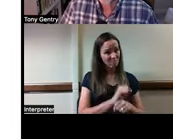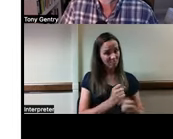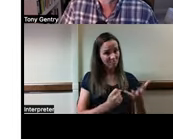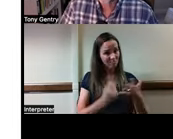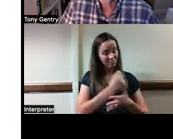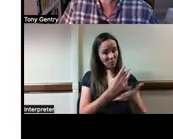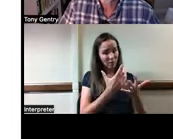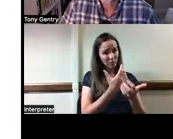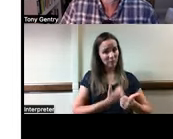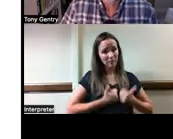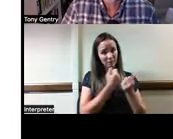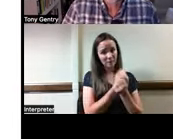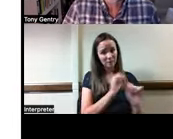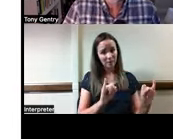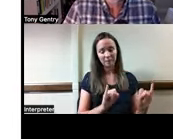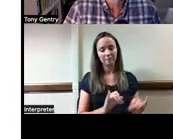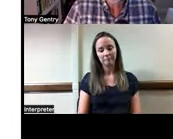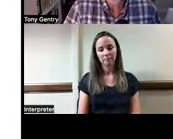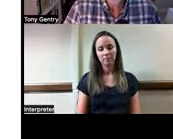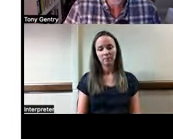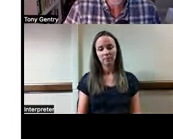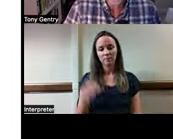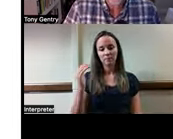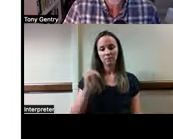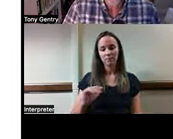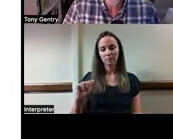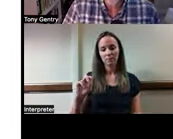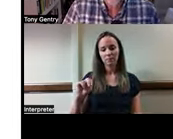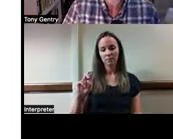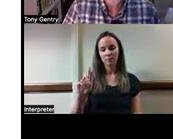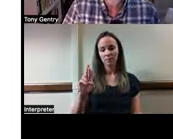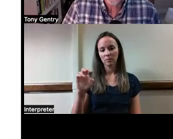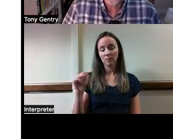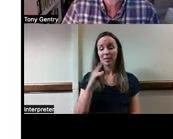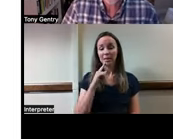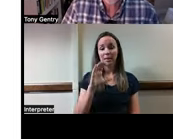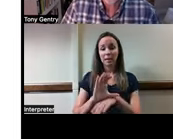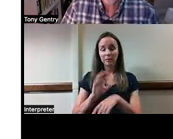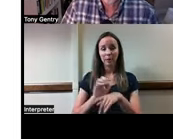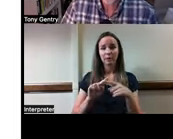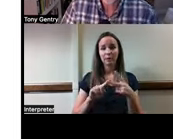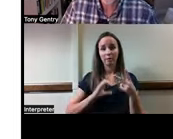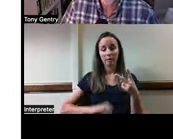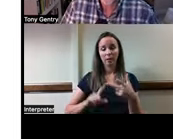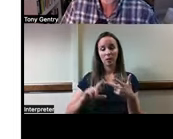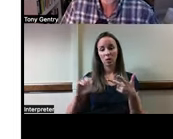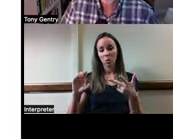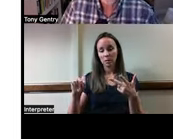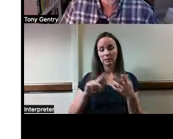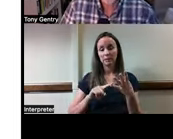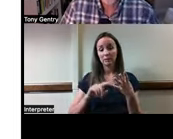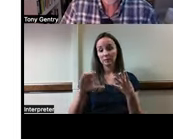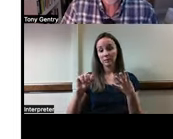And Andrea Prandotta is listing the case manager, the client, the OT, and possibly a caregiver